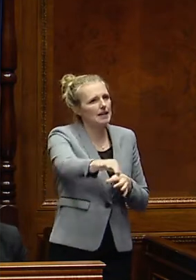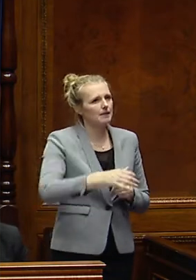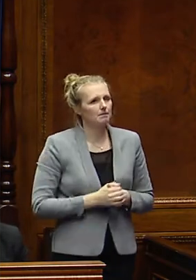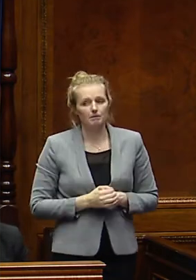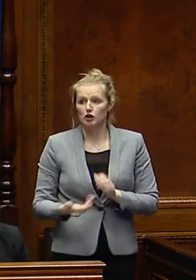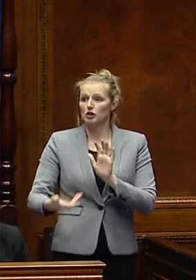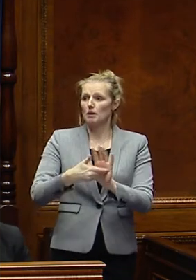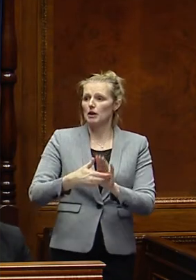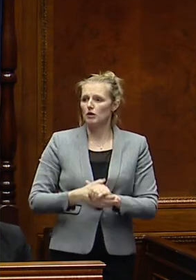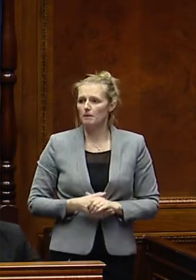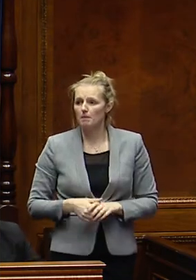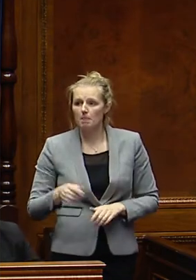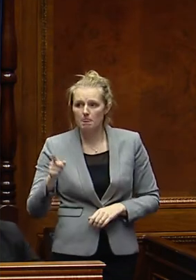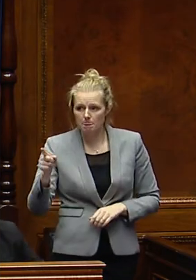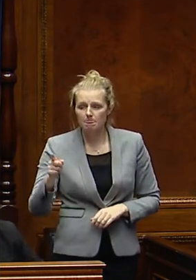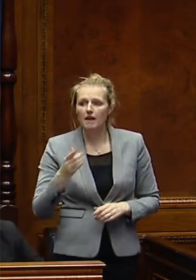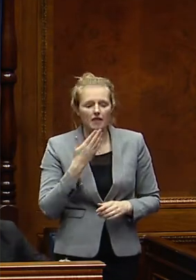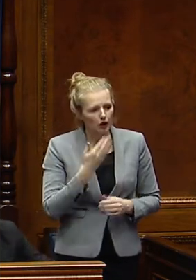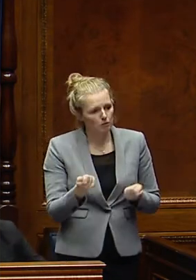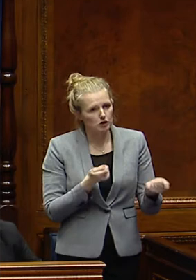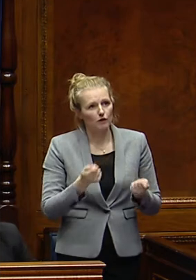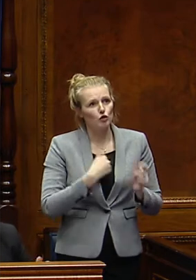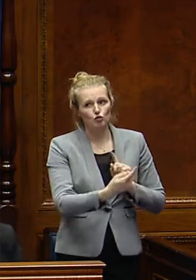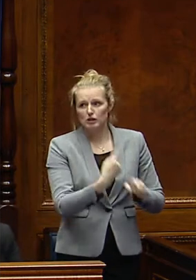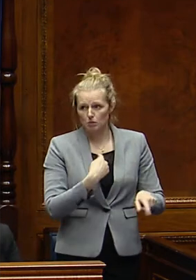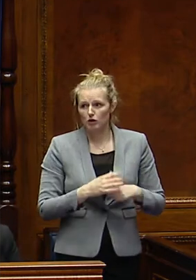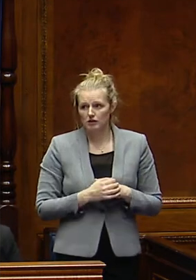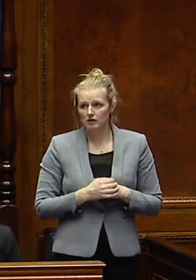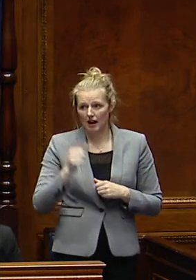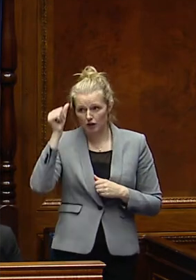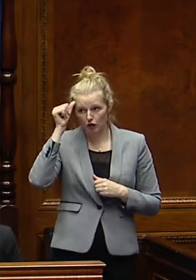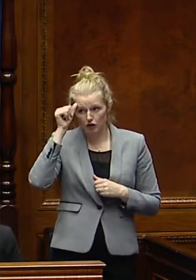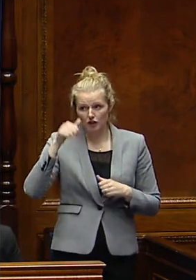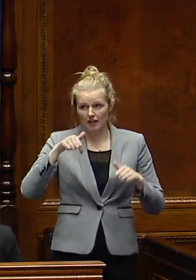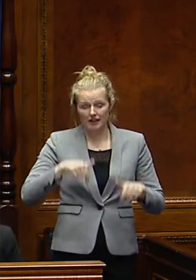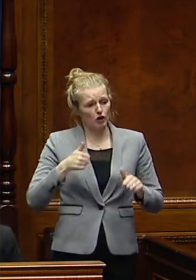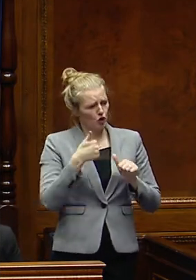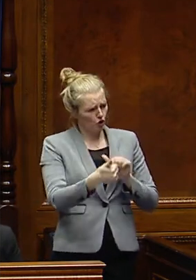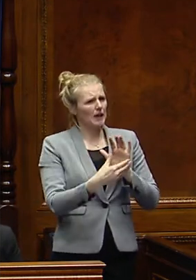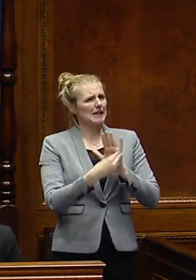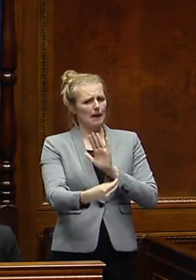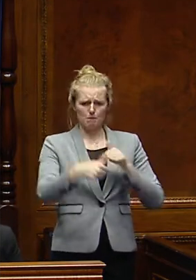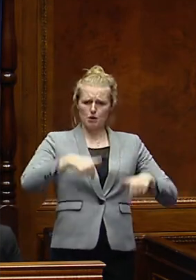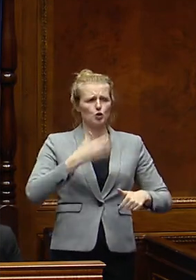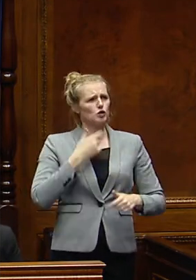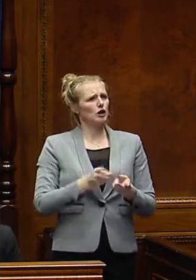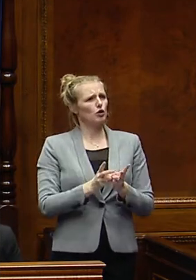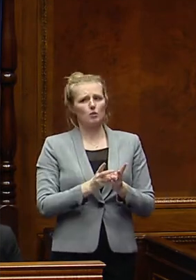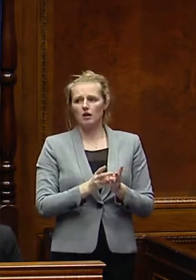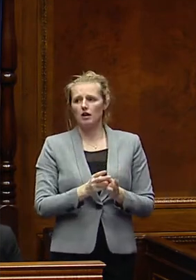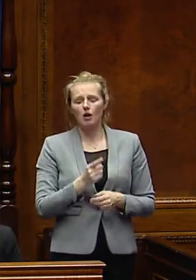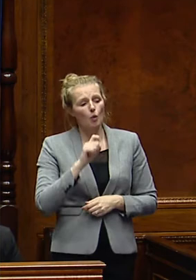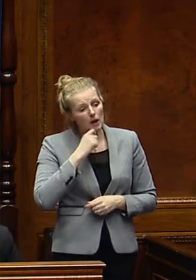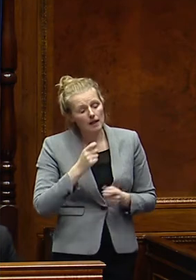Mr Middleton. Can I thank the Minister for her positive response? I think it does lead as a good example in going forward. Will the Minister